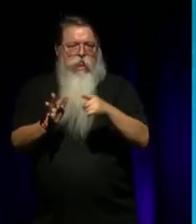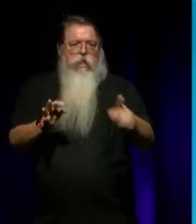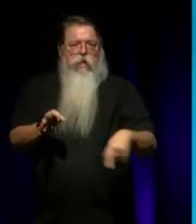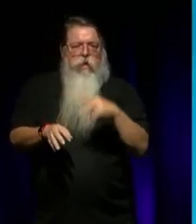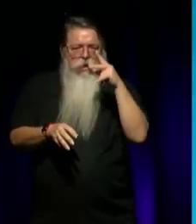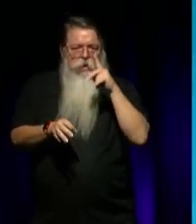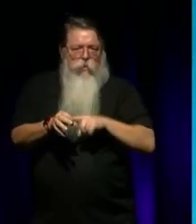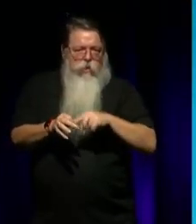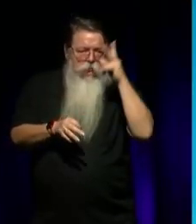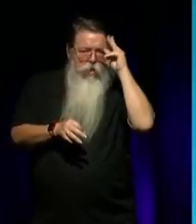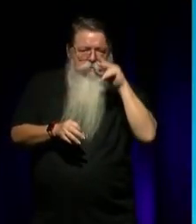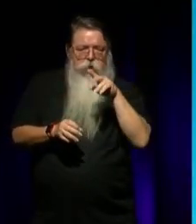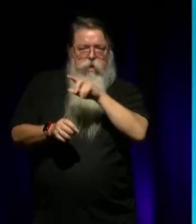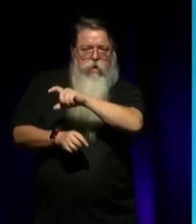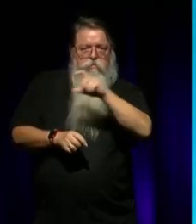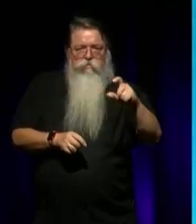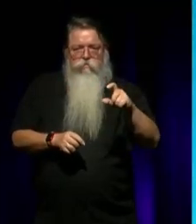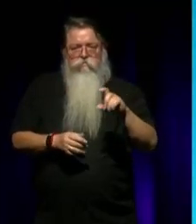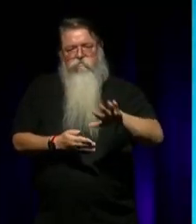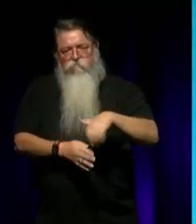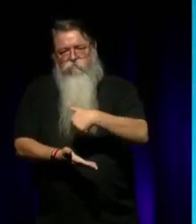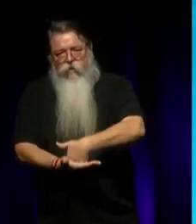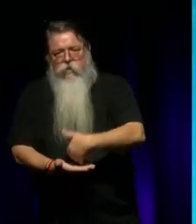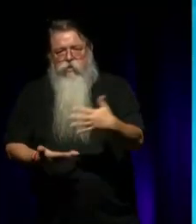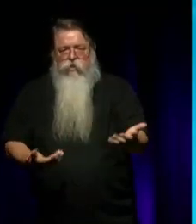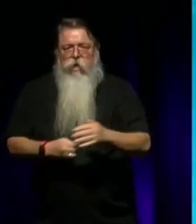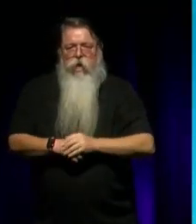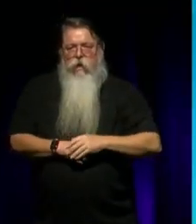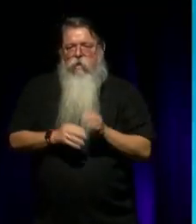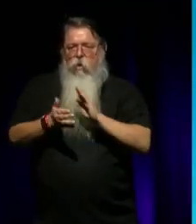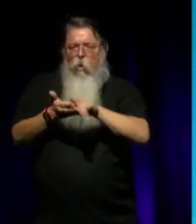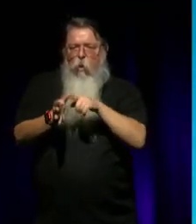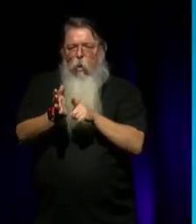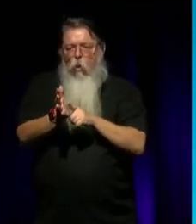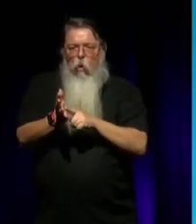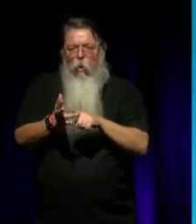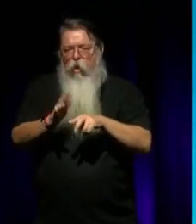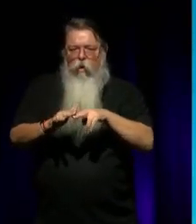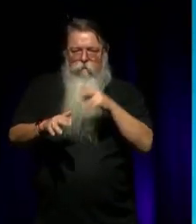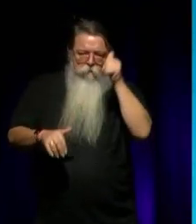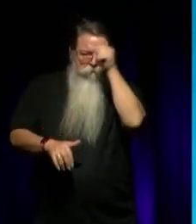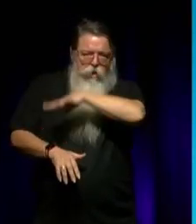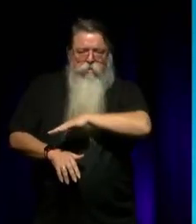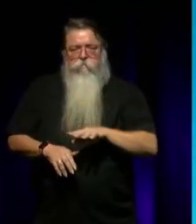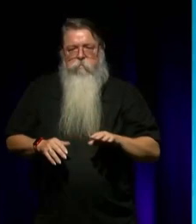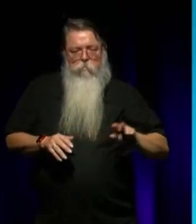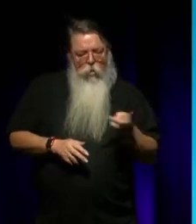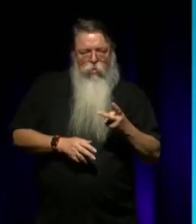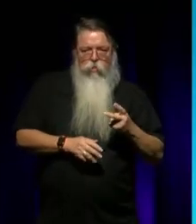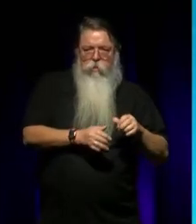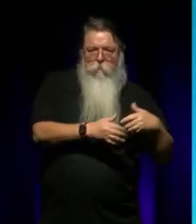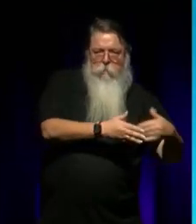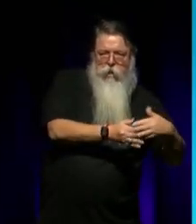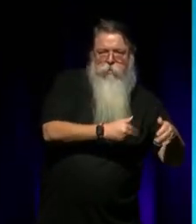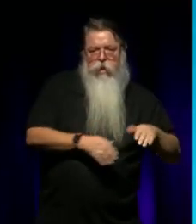Library Foundation Council and the Queensland Business Leaders Hall of Fame Management Committee and Induction Committee. We also